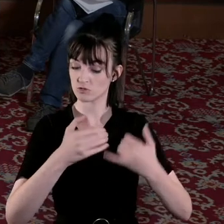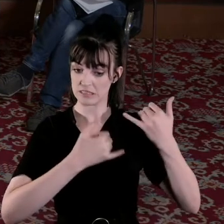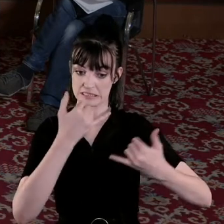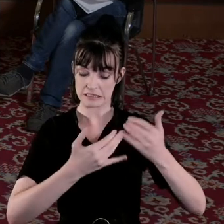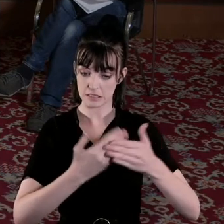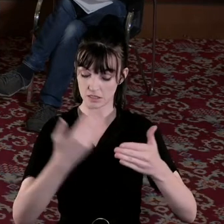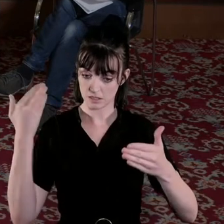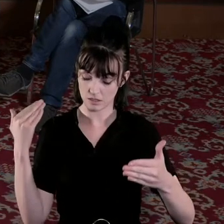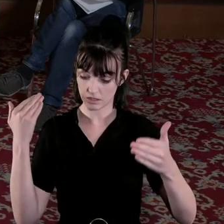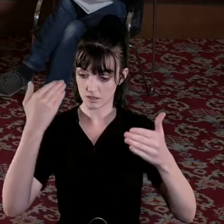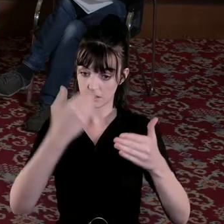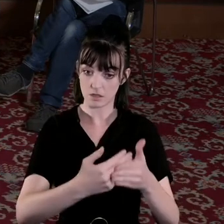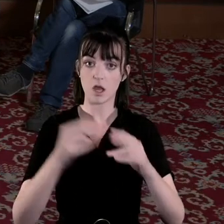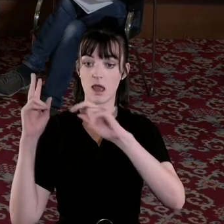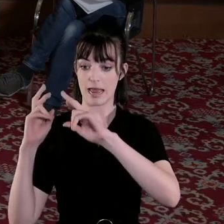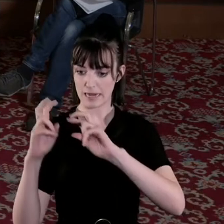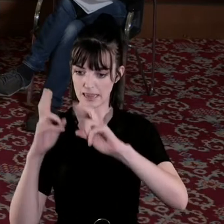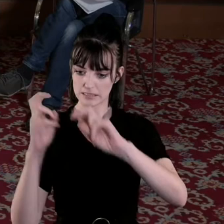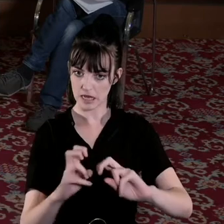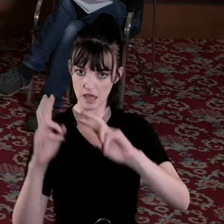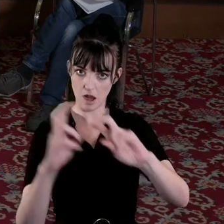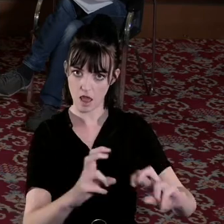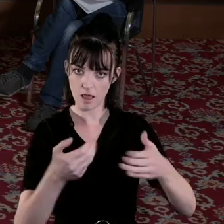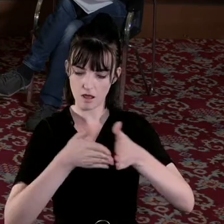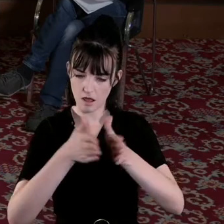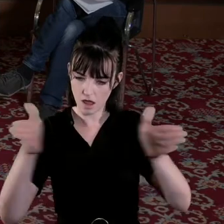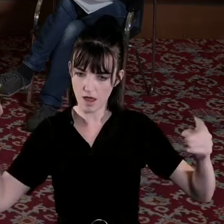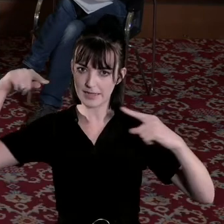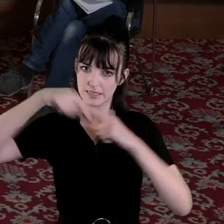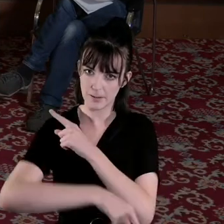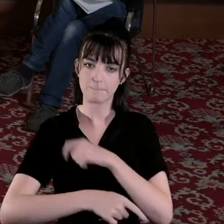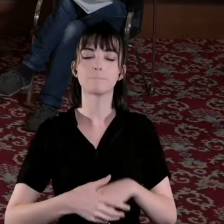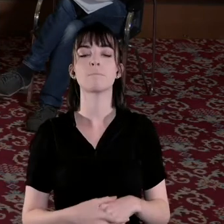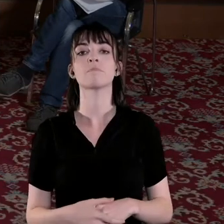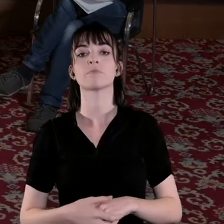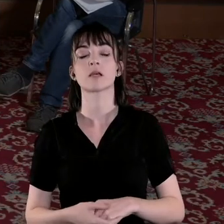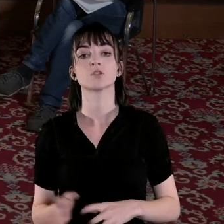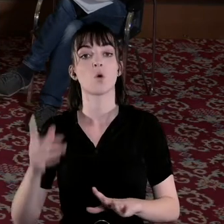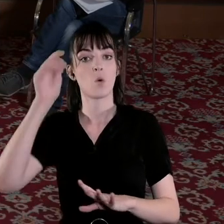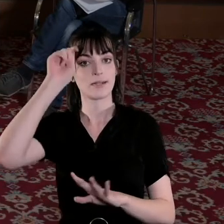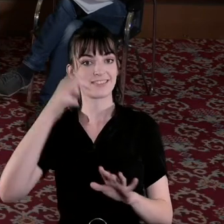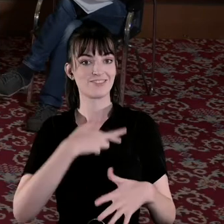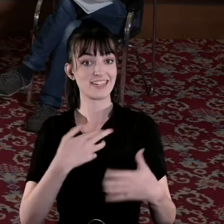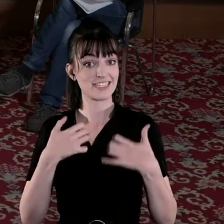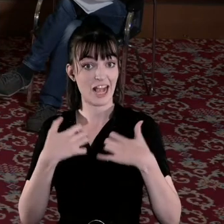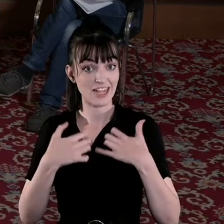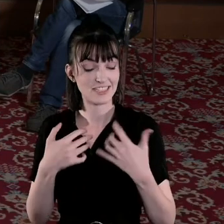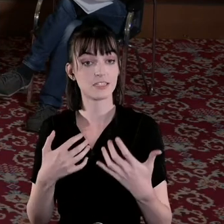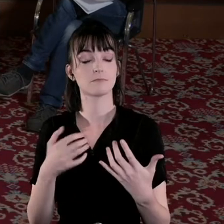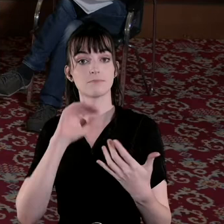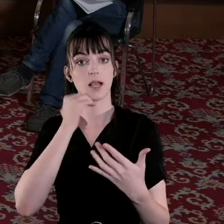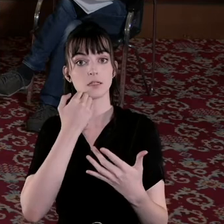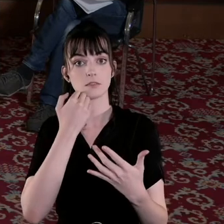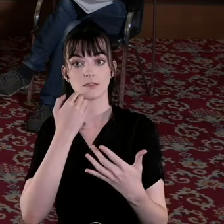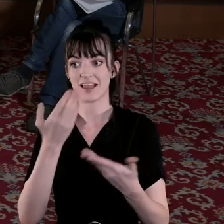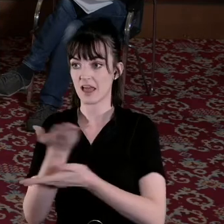the analysis has expanded but also deepened and I think that's really exciting in terms of what